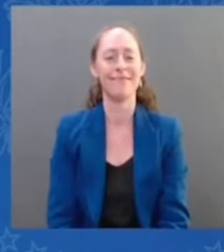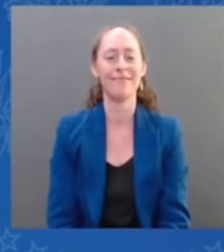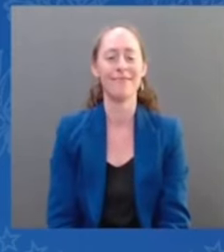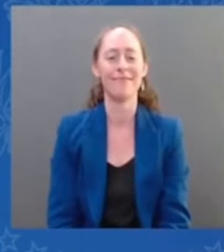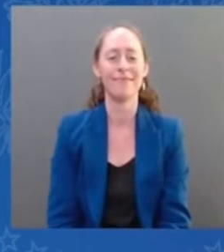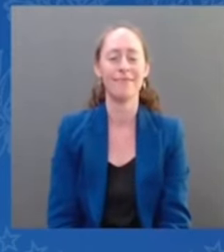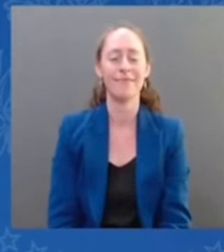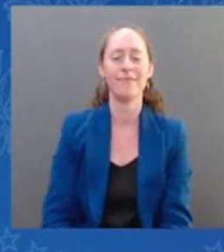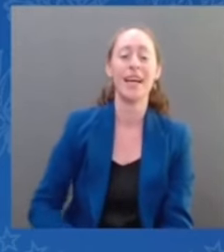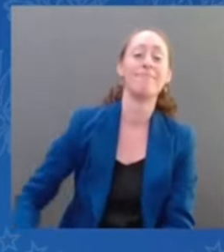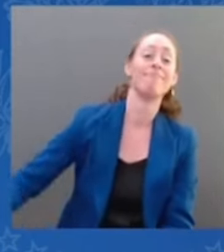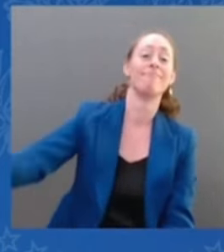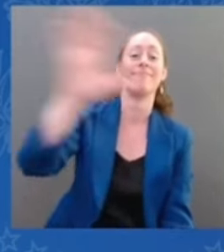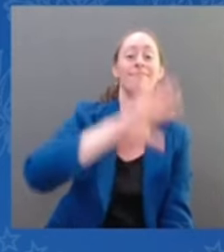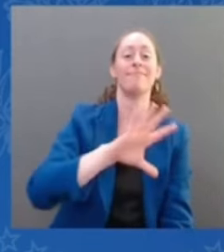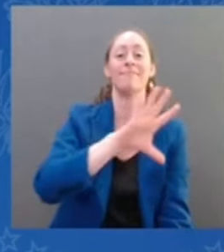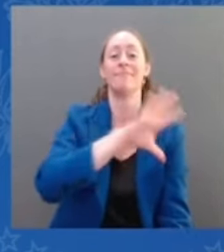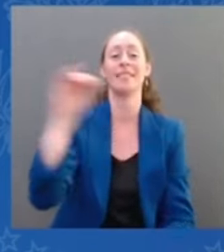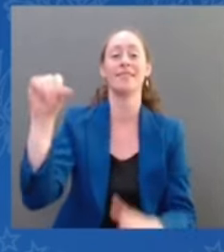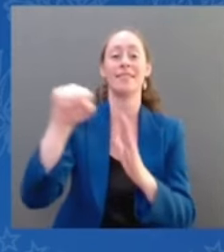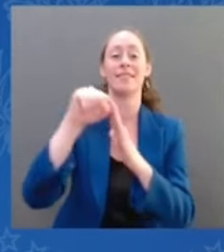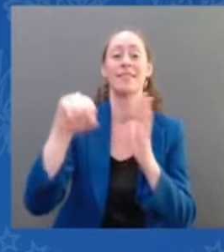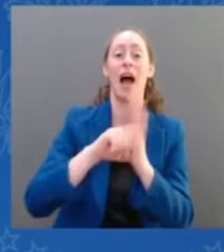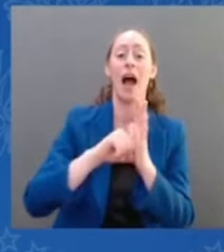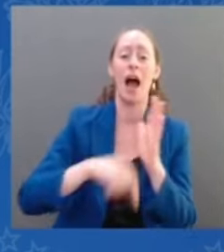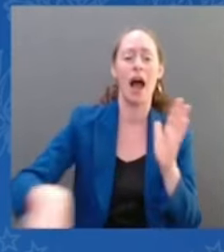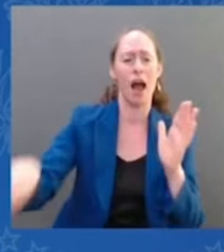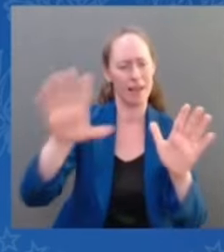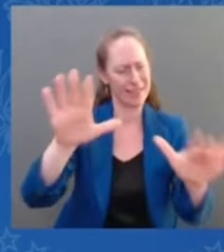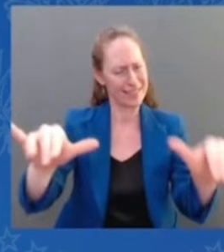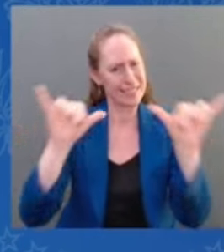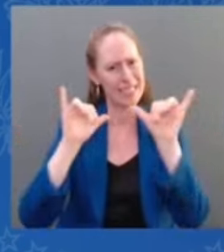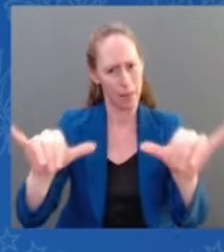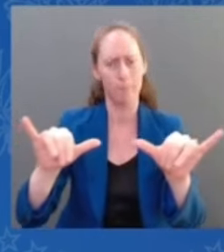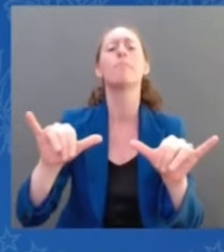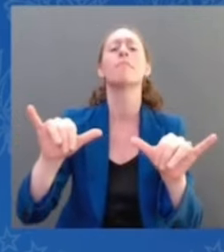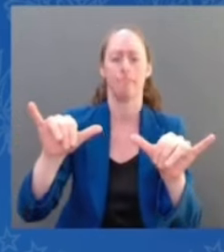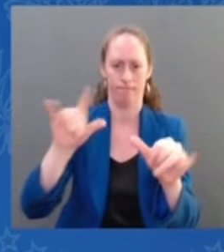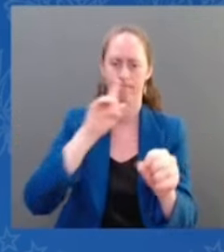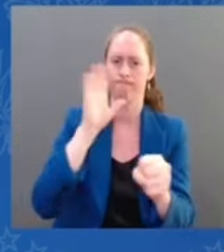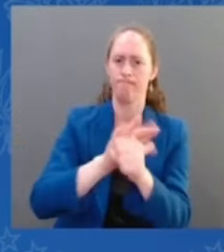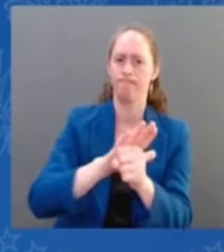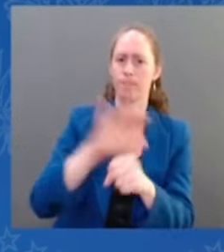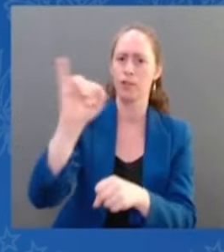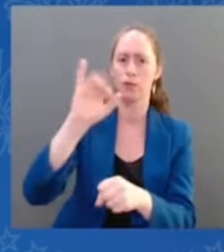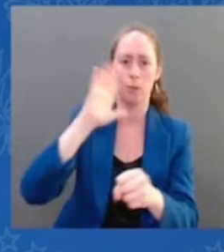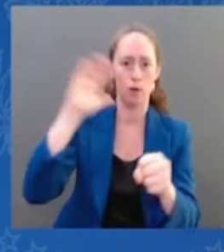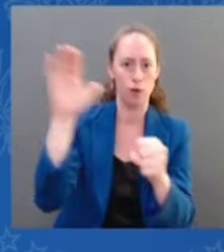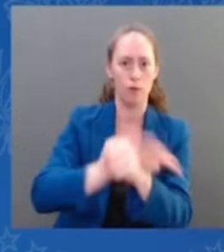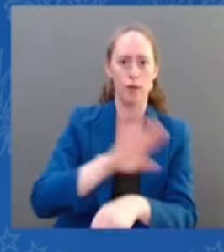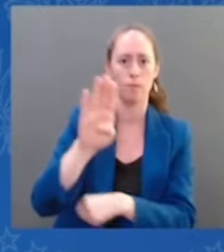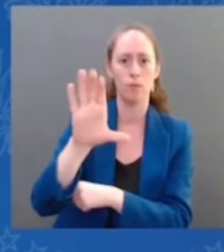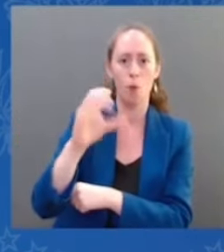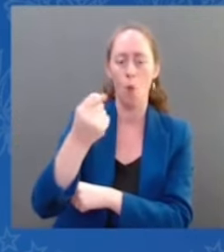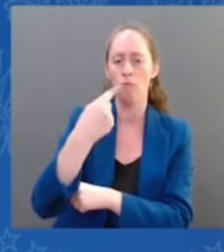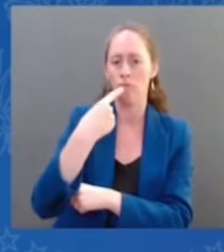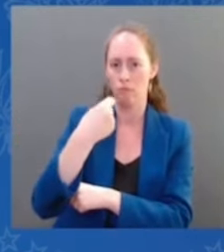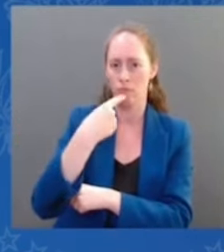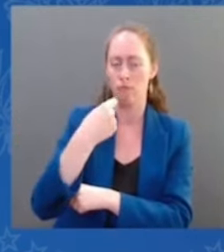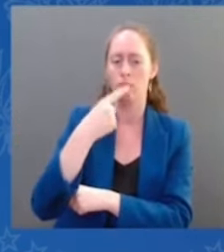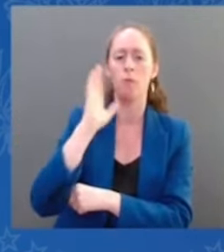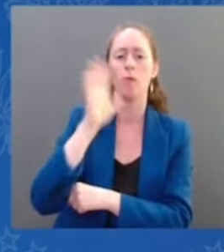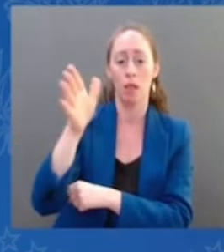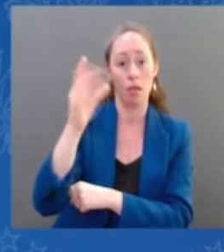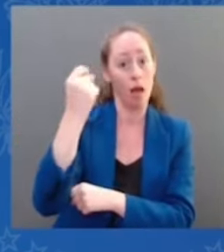services, including including free birth control. The executive order directs HHS to identify